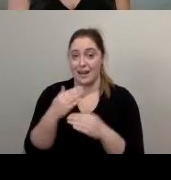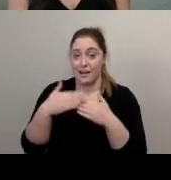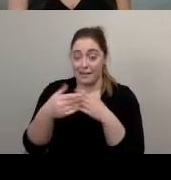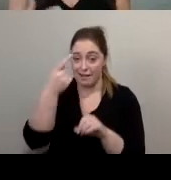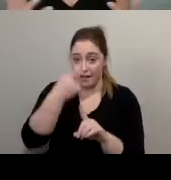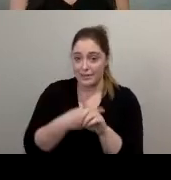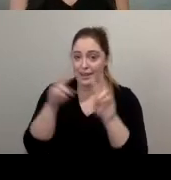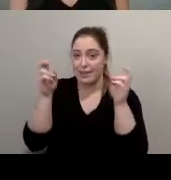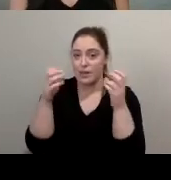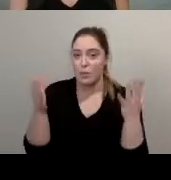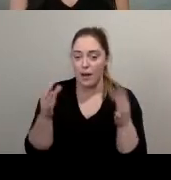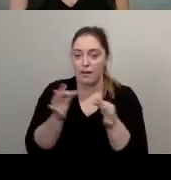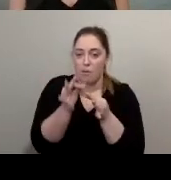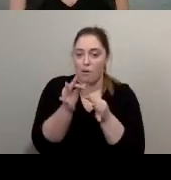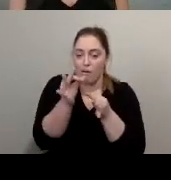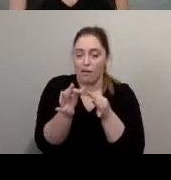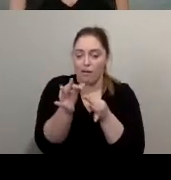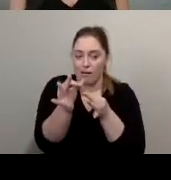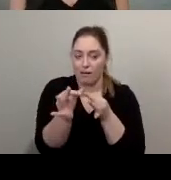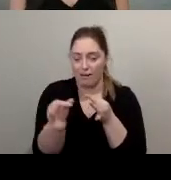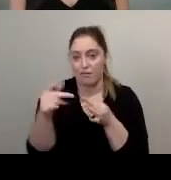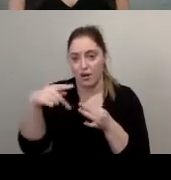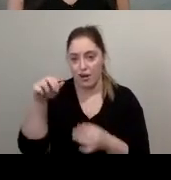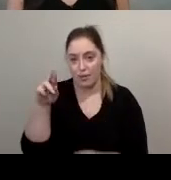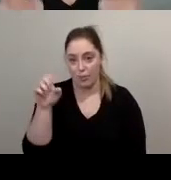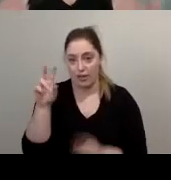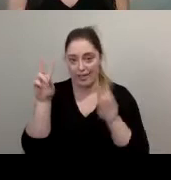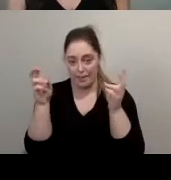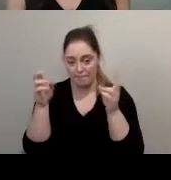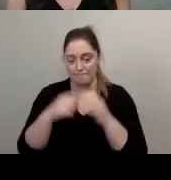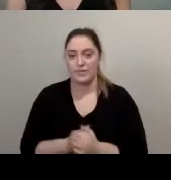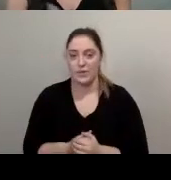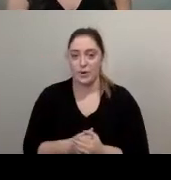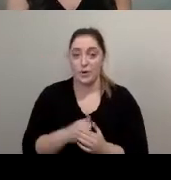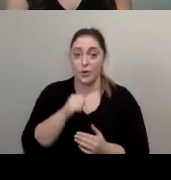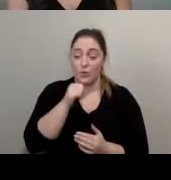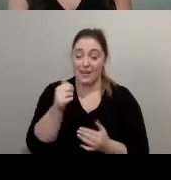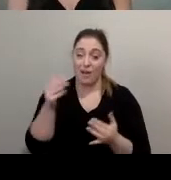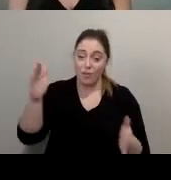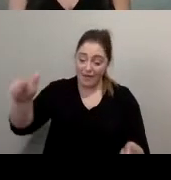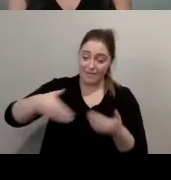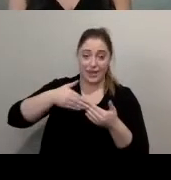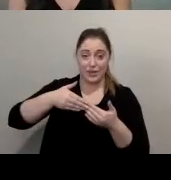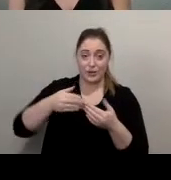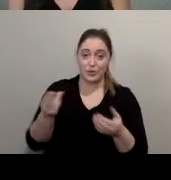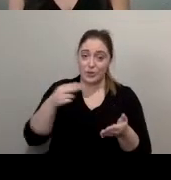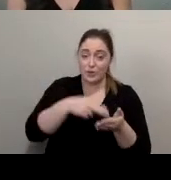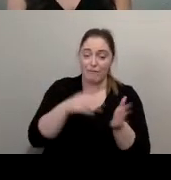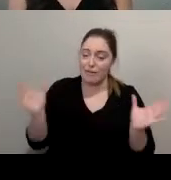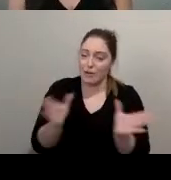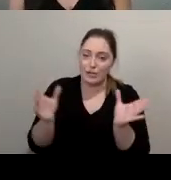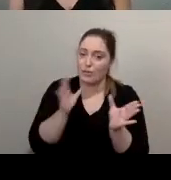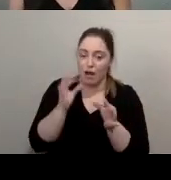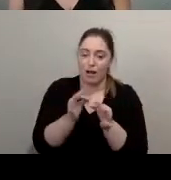for april is procrastinate but we're not going to procrastinate on inviting you we encourage you to not procrastinate